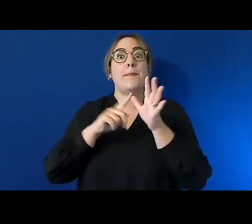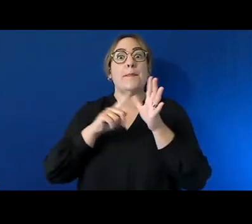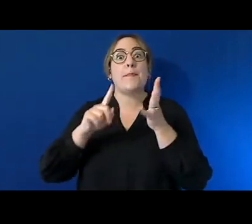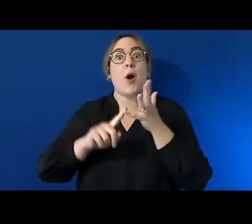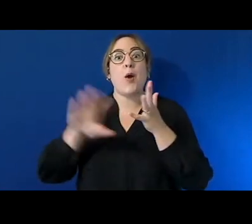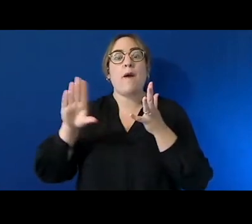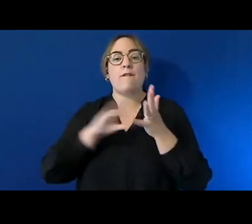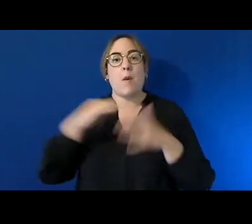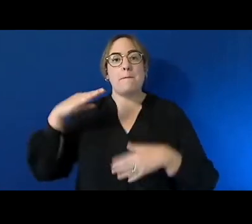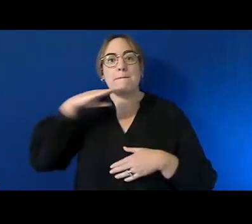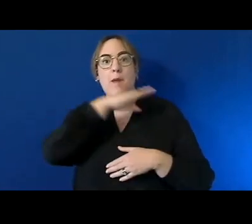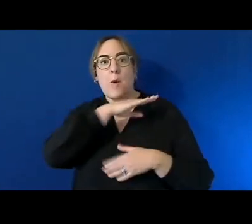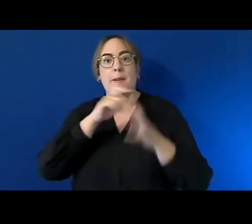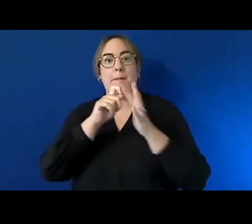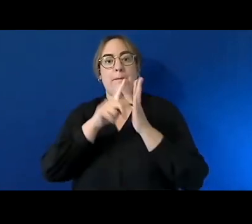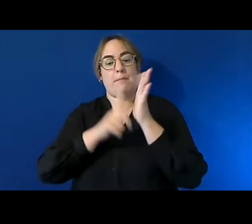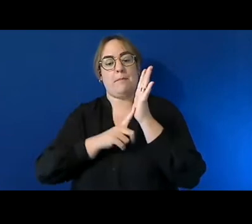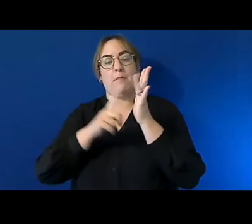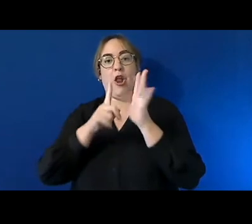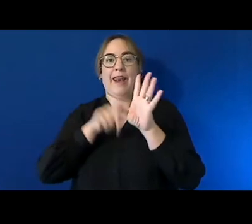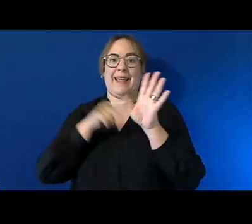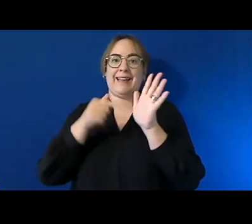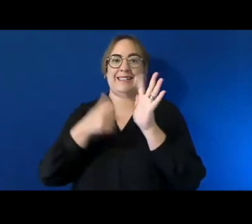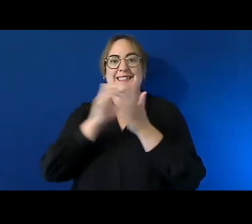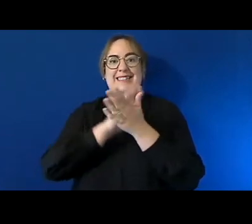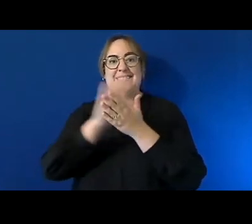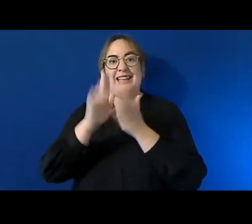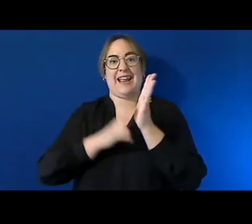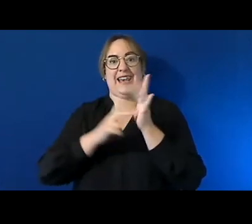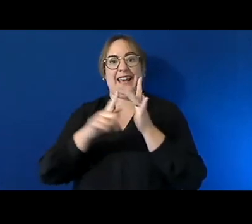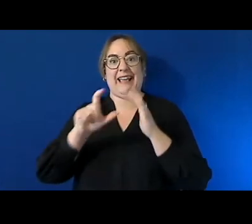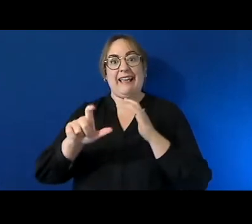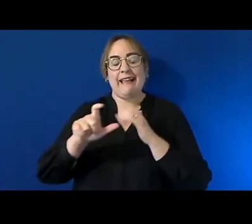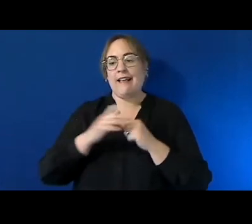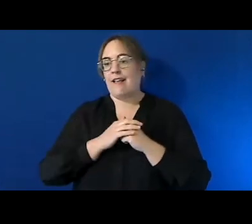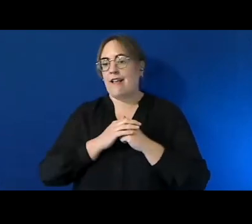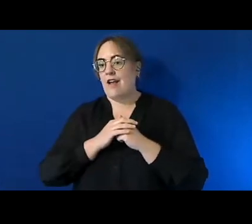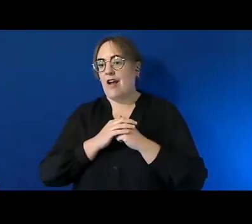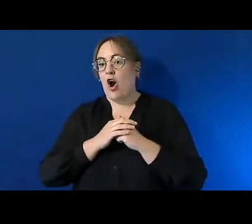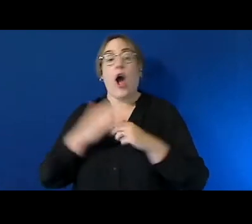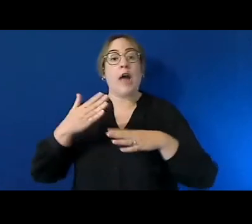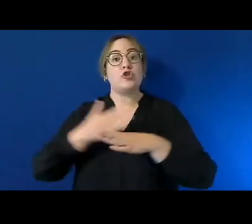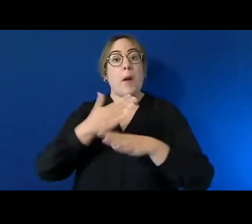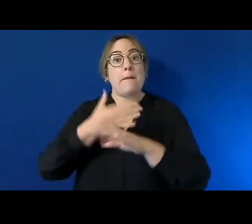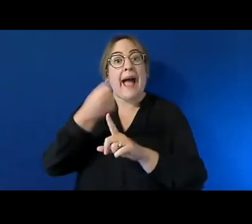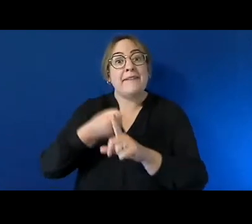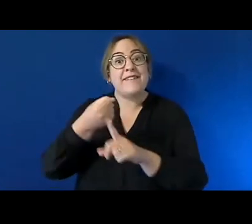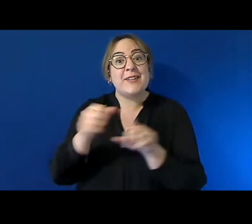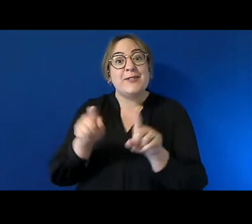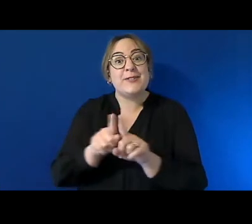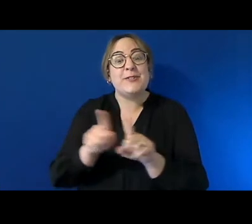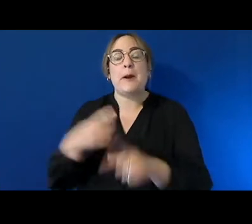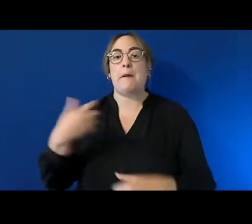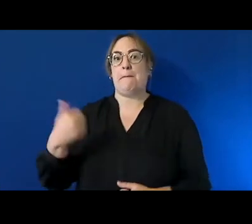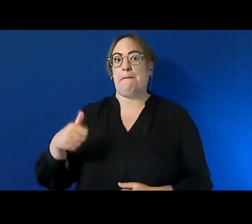have others who are from other organizations as well and the bremer i can see there who's a jobs advocate um so we'll just end that